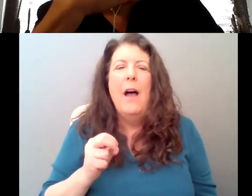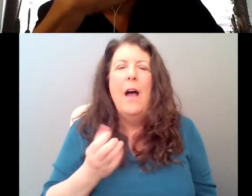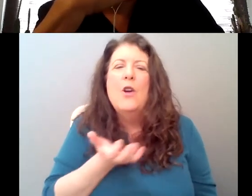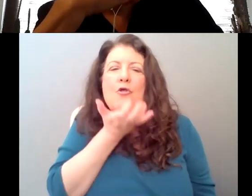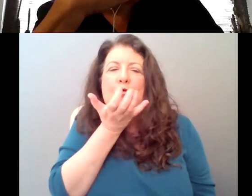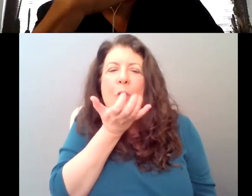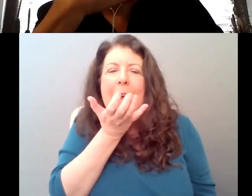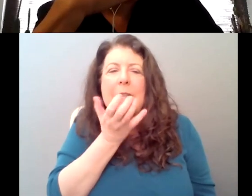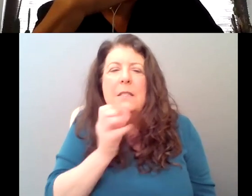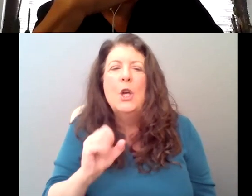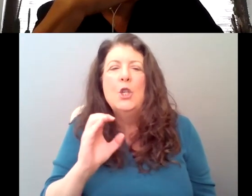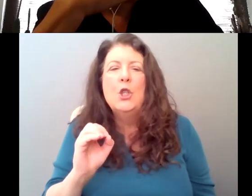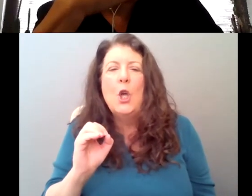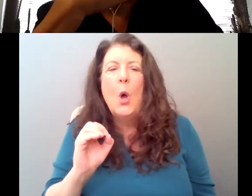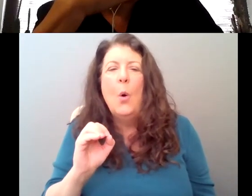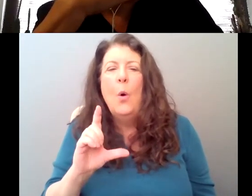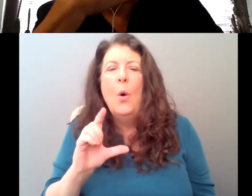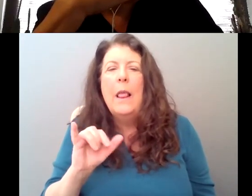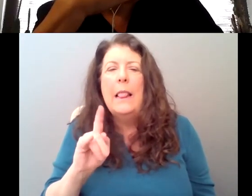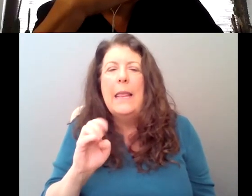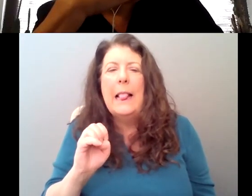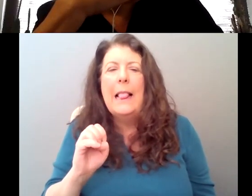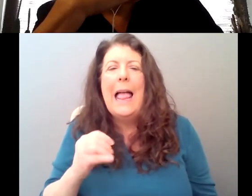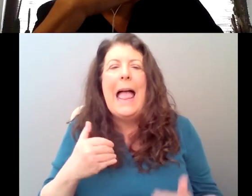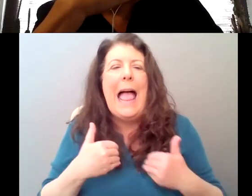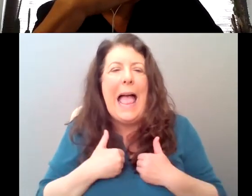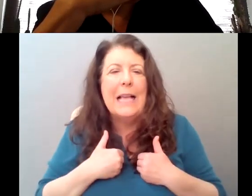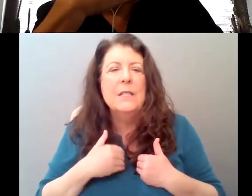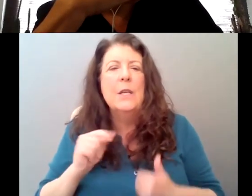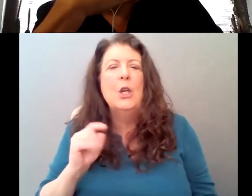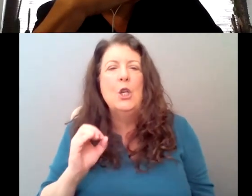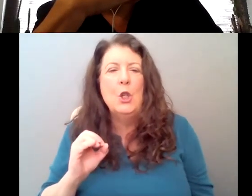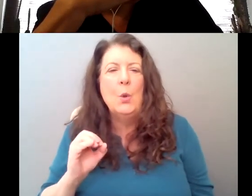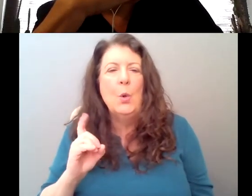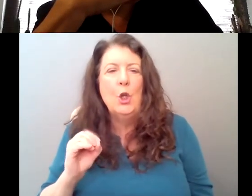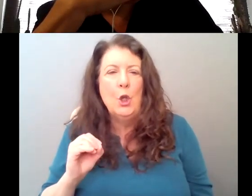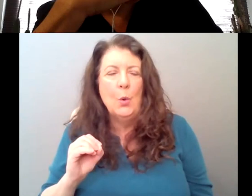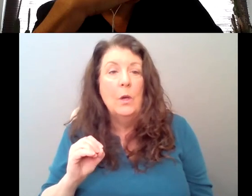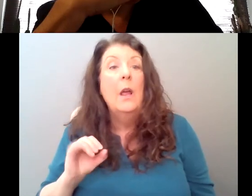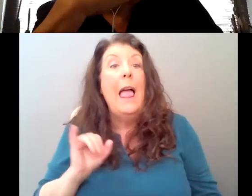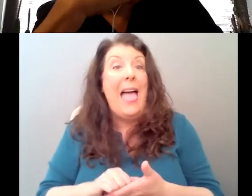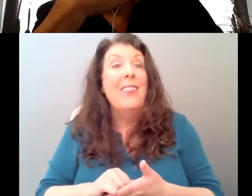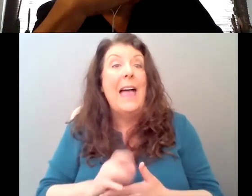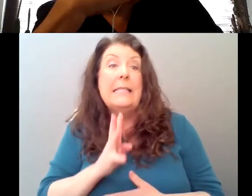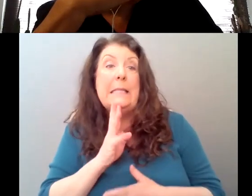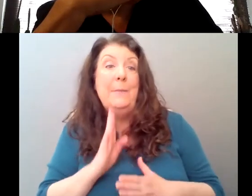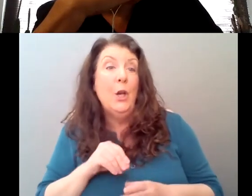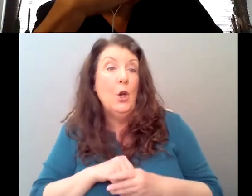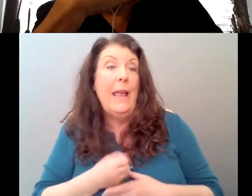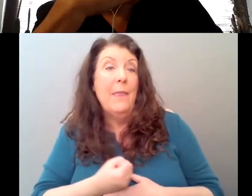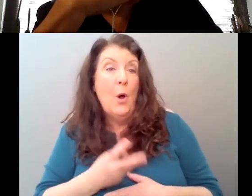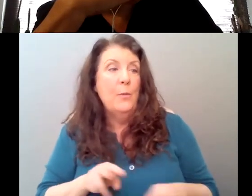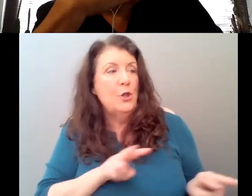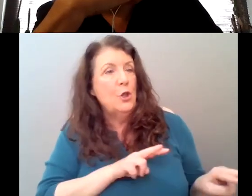um, I think that it's, it's all about, you know, the speaker of the poem is looking at just a field of grass and, and envying it for the